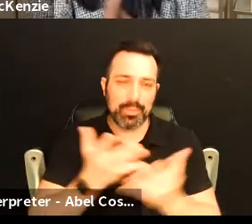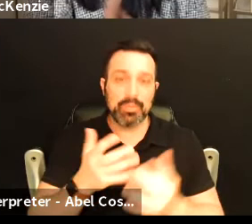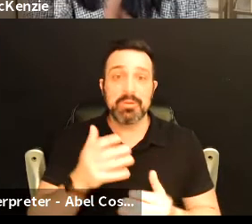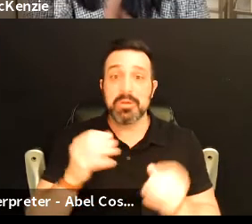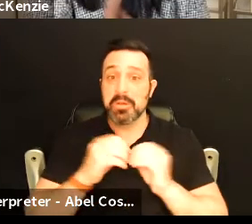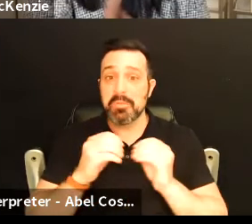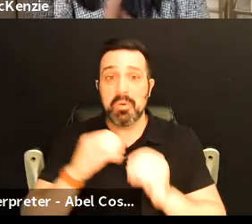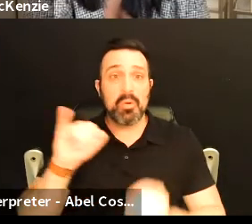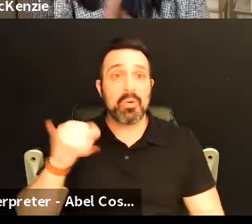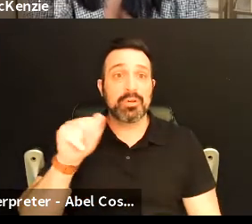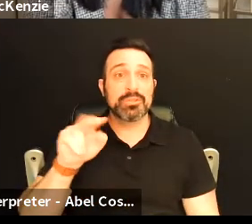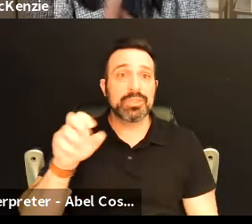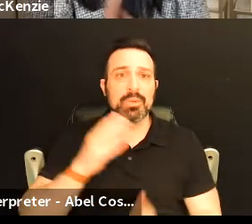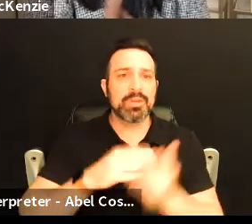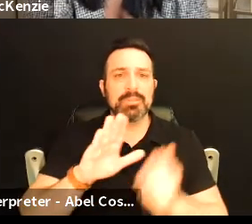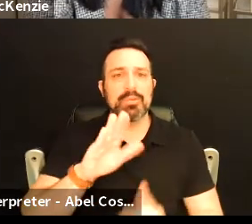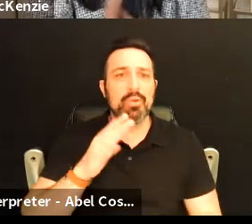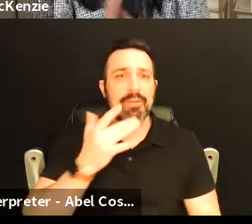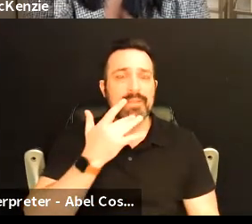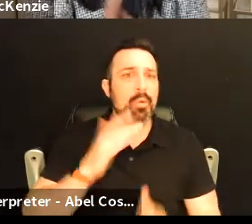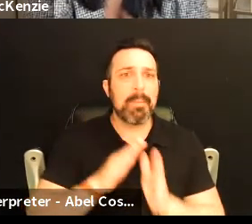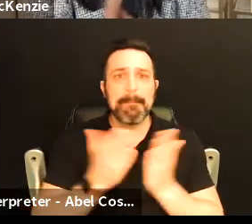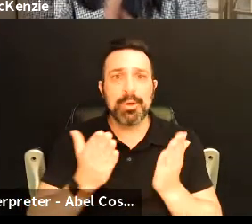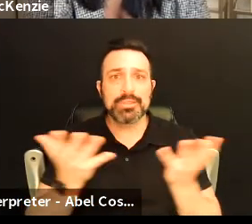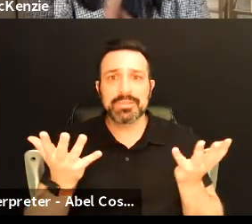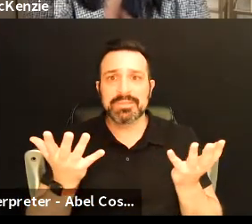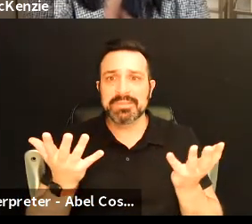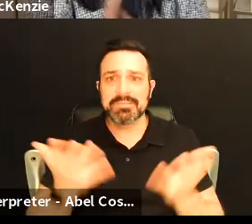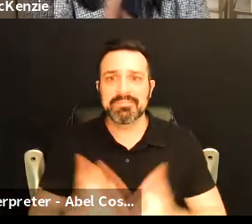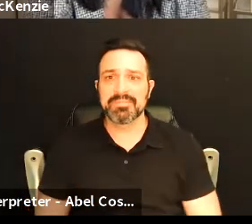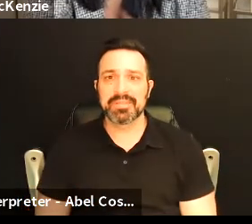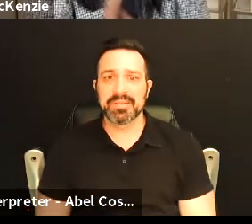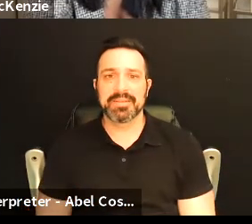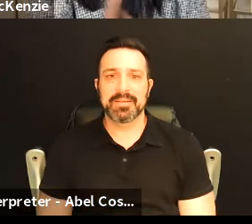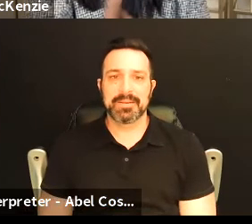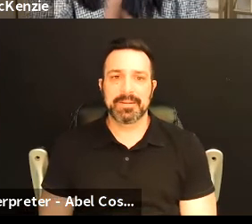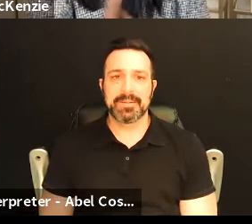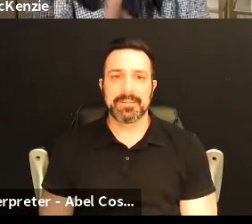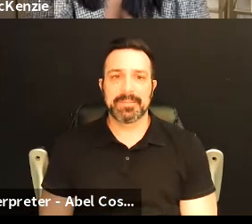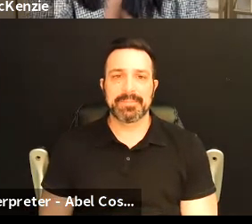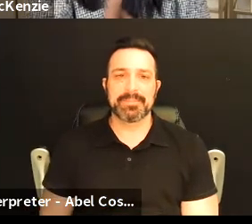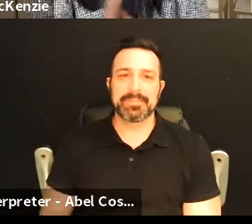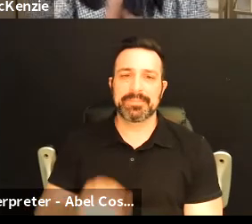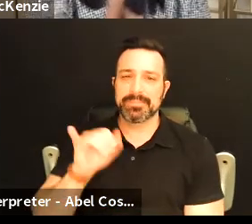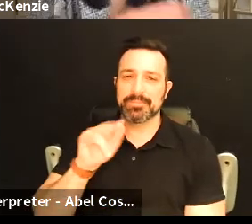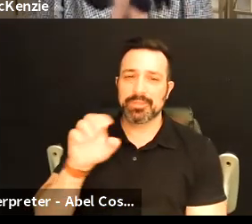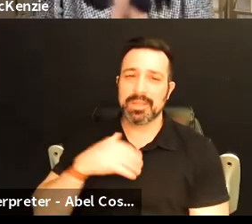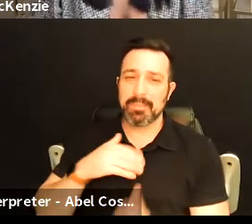else genie what are some of your favorite podcasts or even books while we're at it my books are kind of